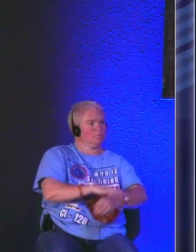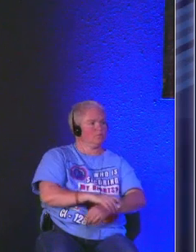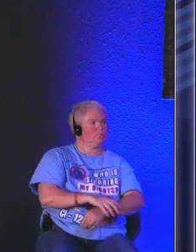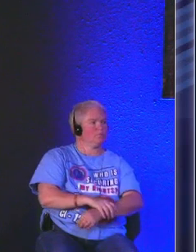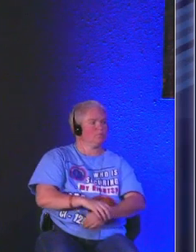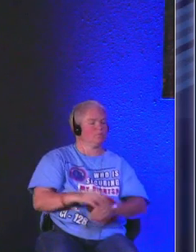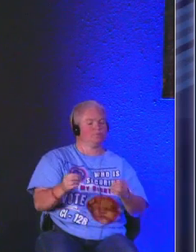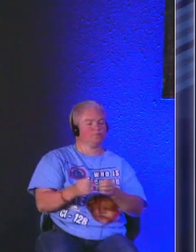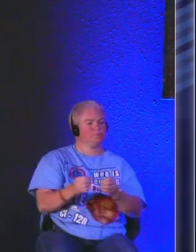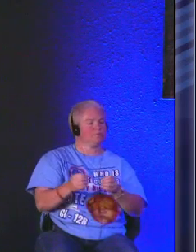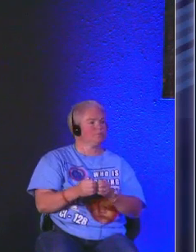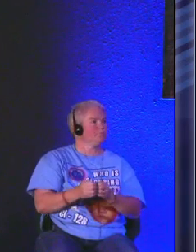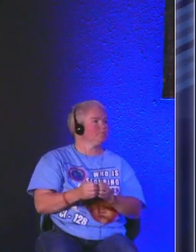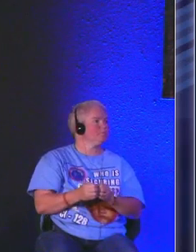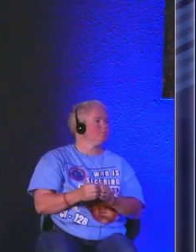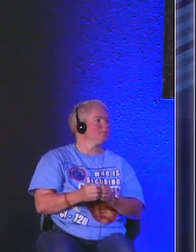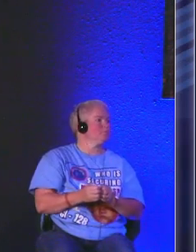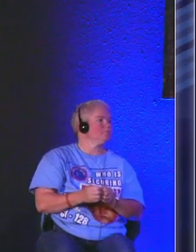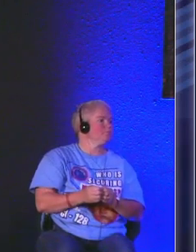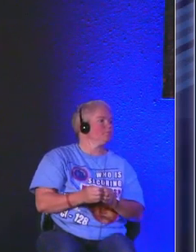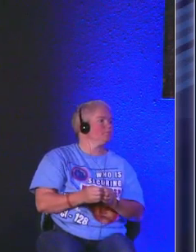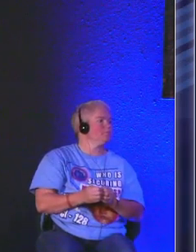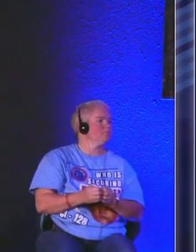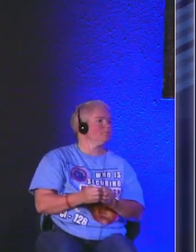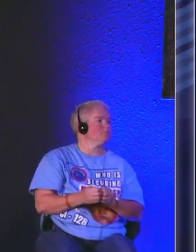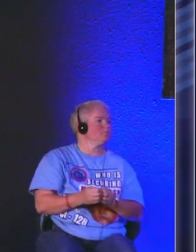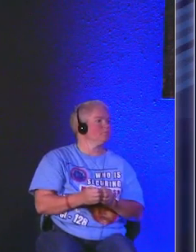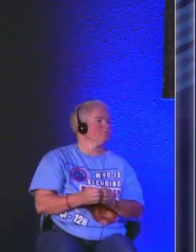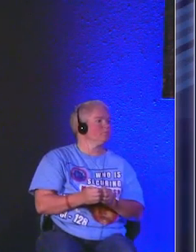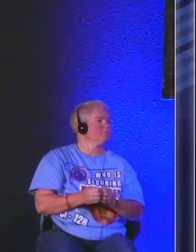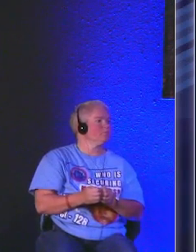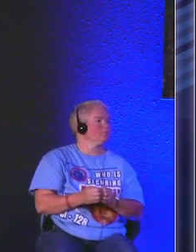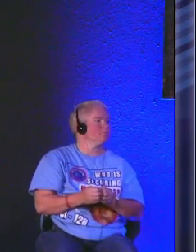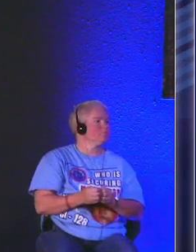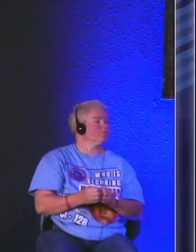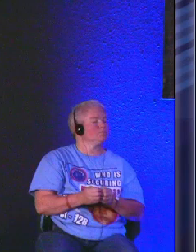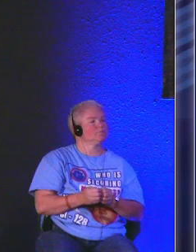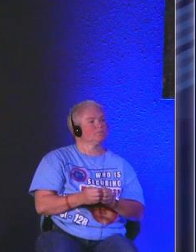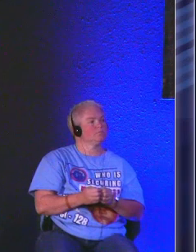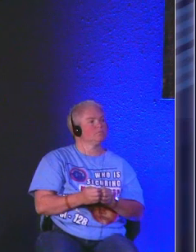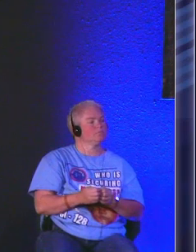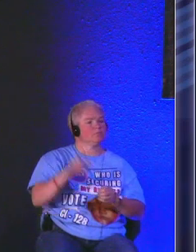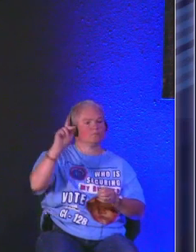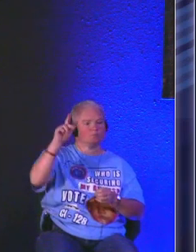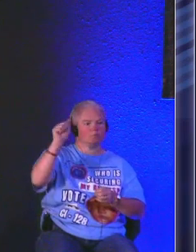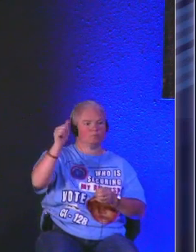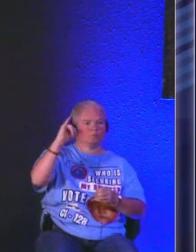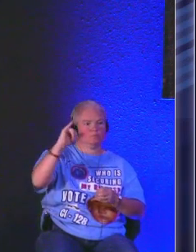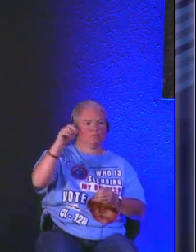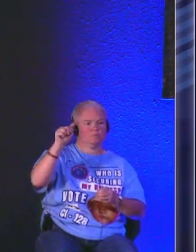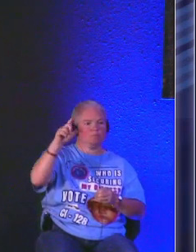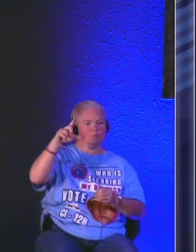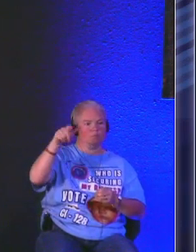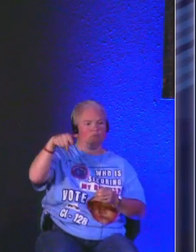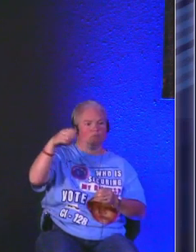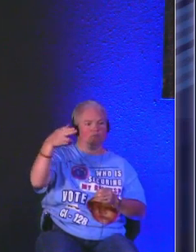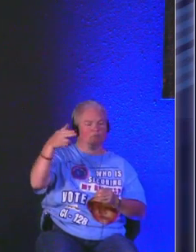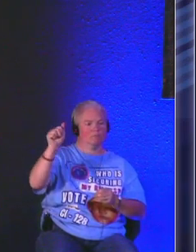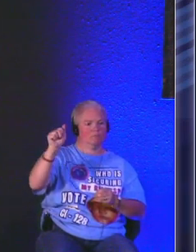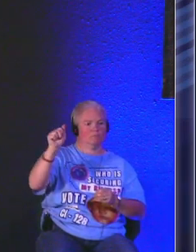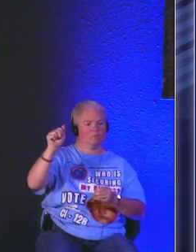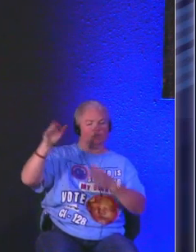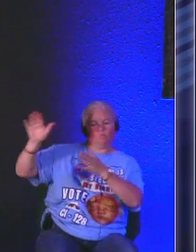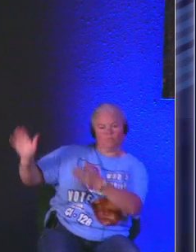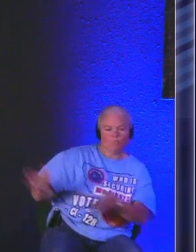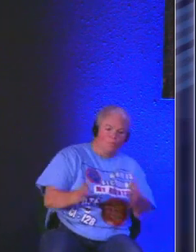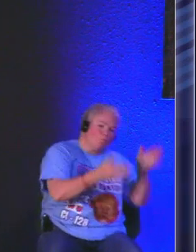have a couple more announcements that I didn't have time to do slides for Chi Alpha is